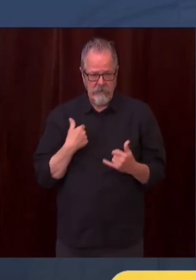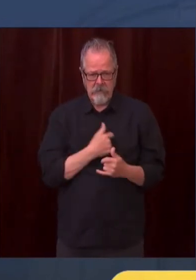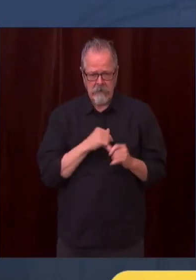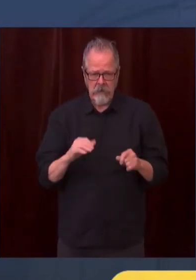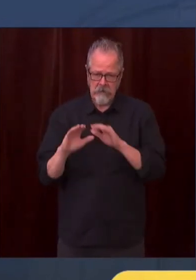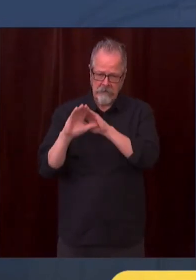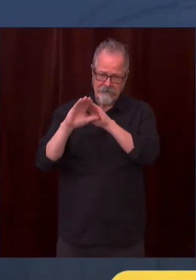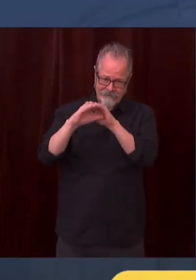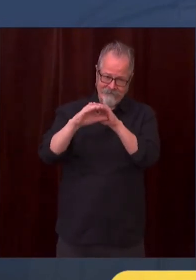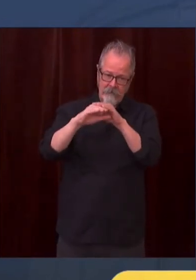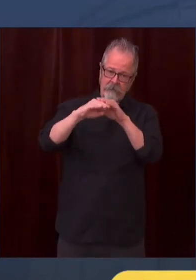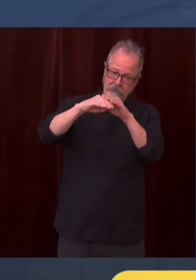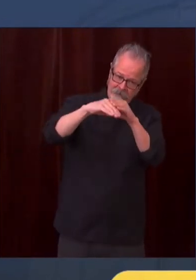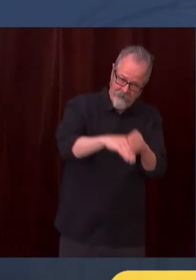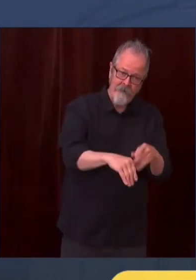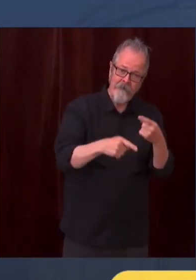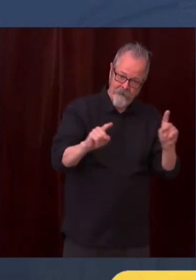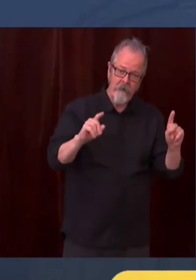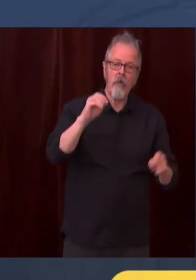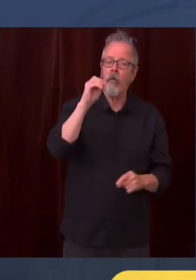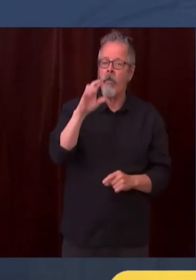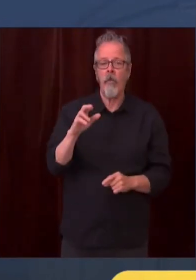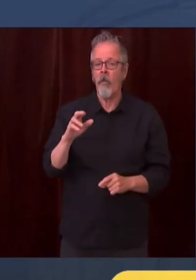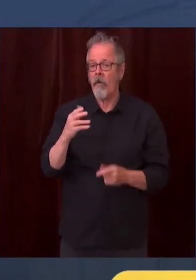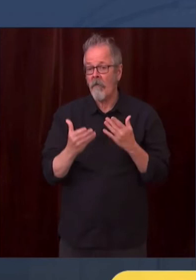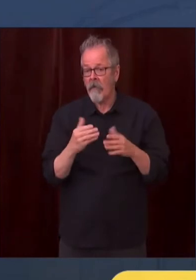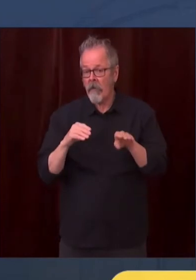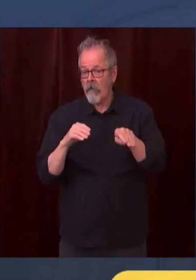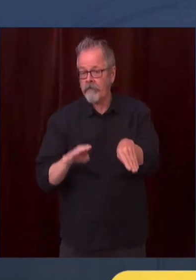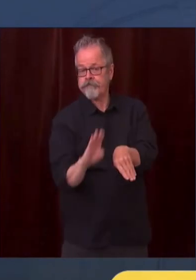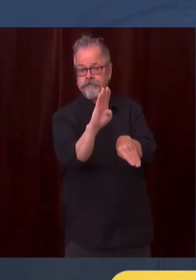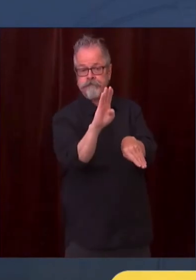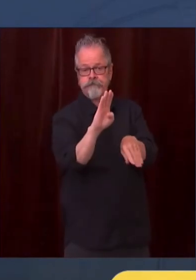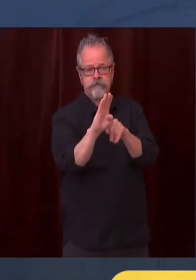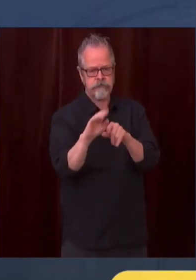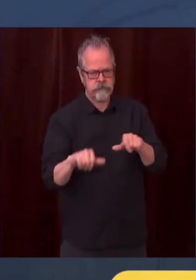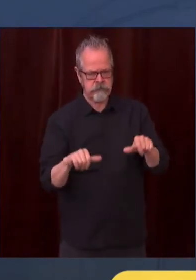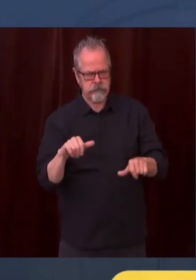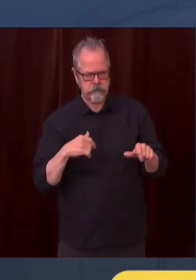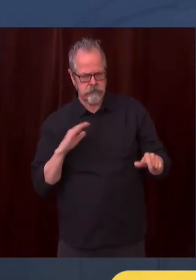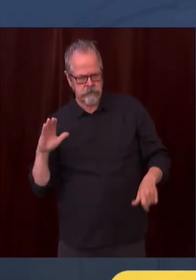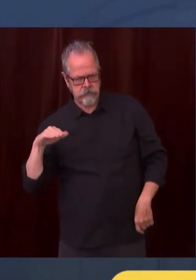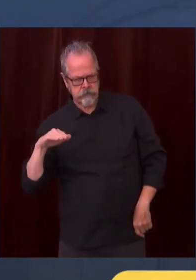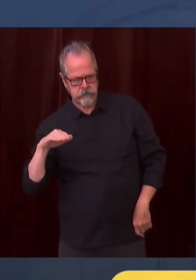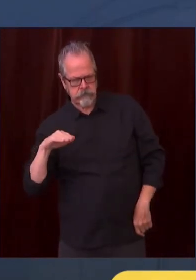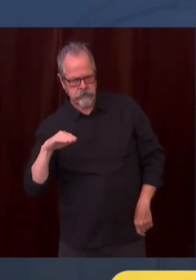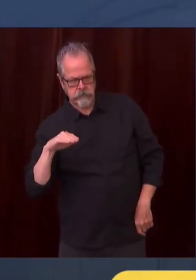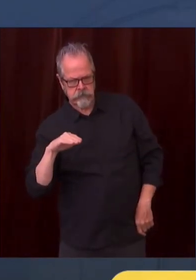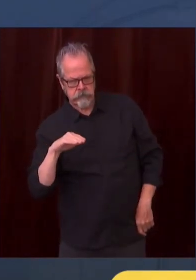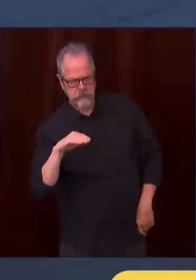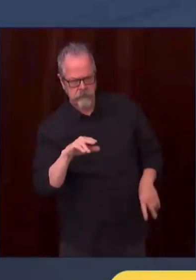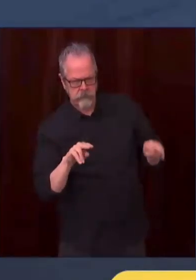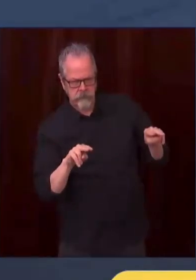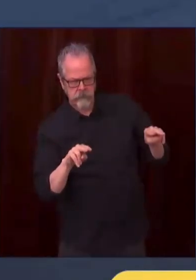Our economy is starting to show early signs of growth. We've had great legislative victories on a number of issues. And we know